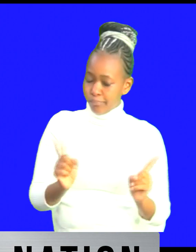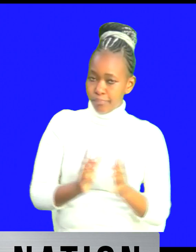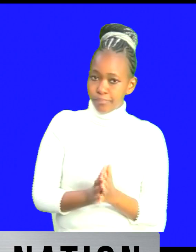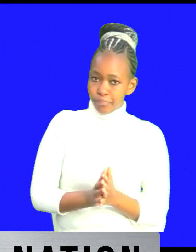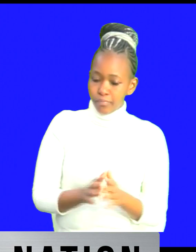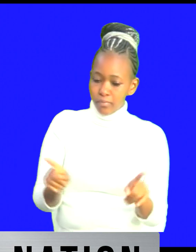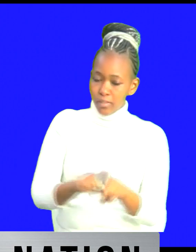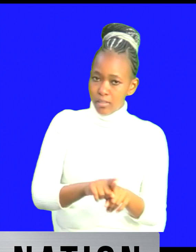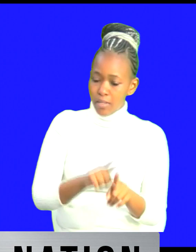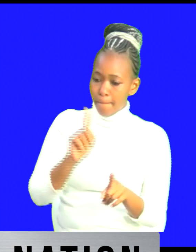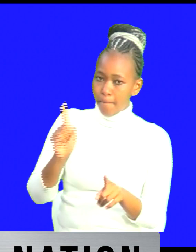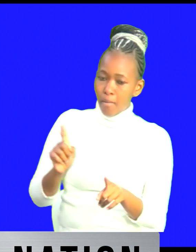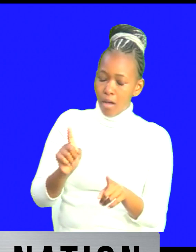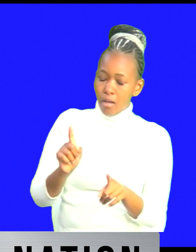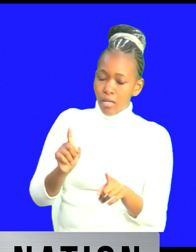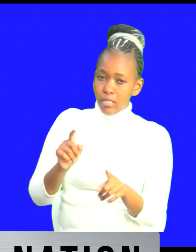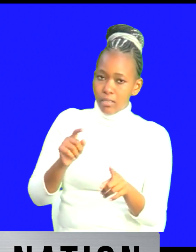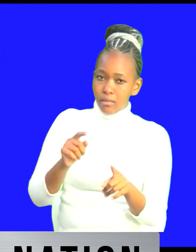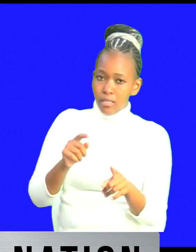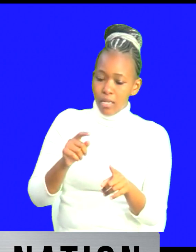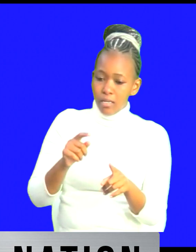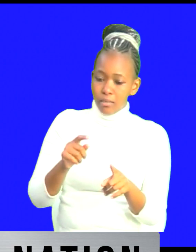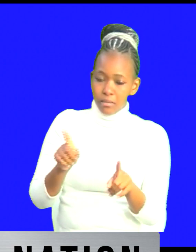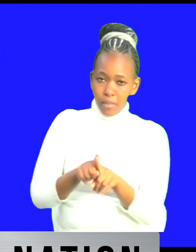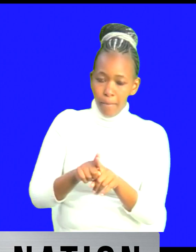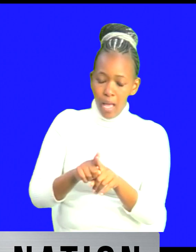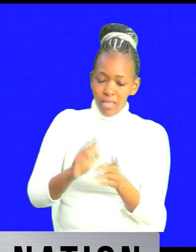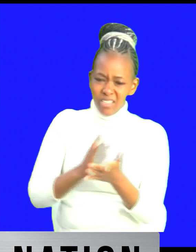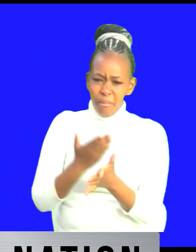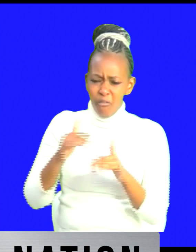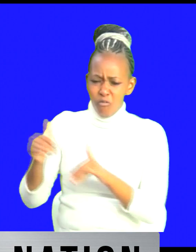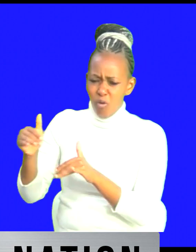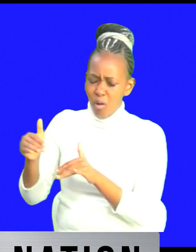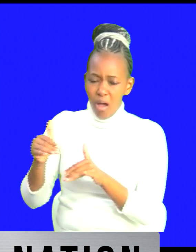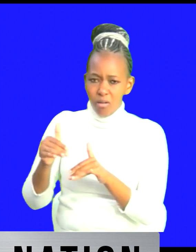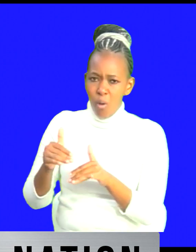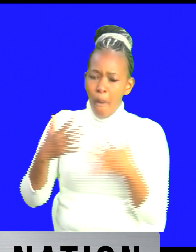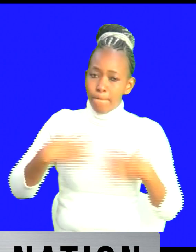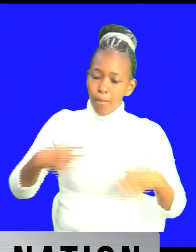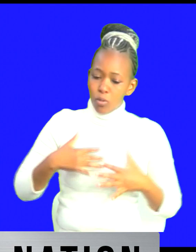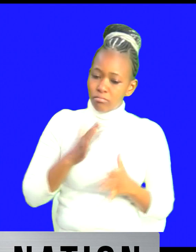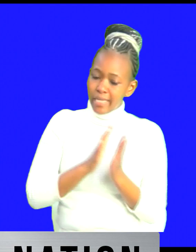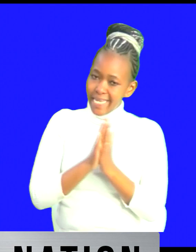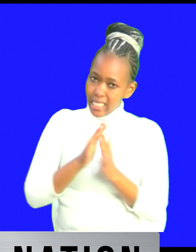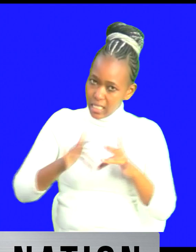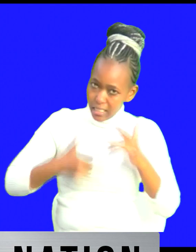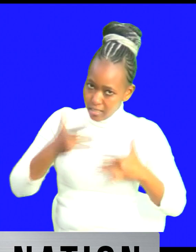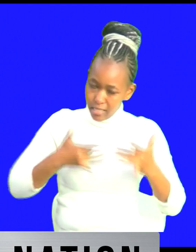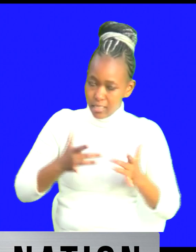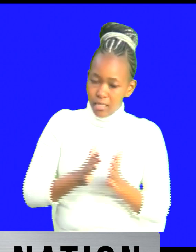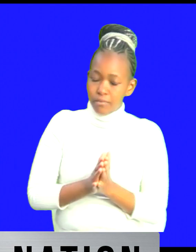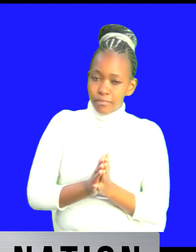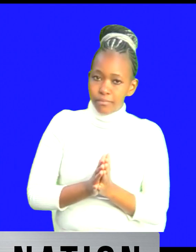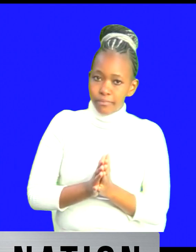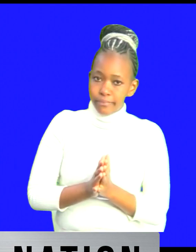some again uh followed their master and followed the people's uh interest so we we thank them for that yeah yeah then gadoni took a very prime